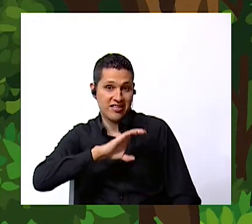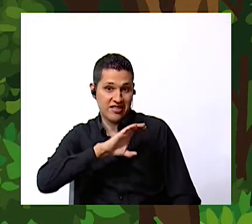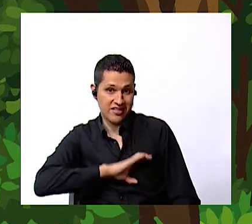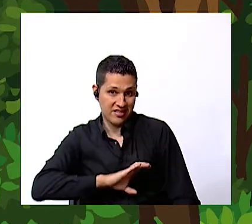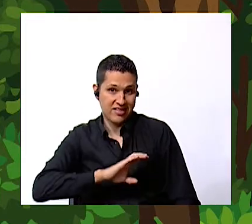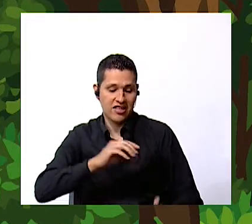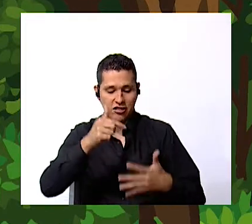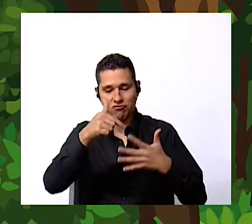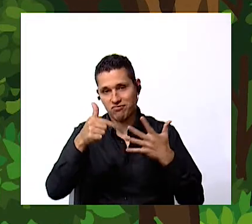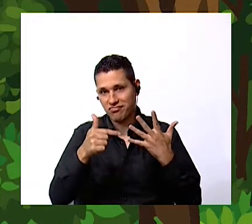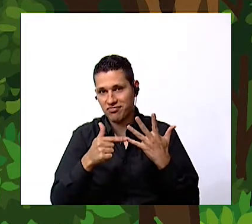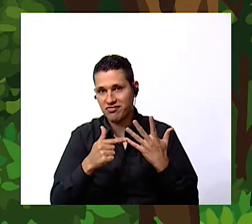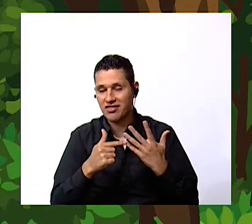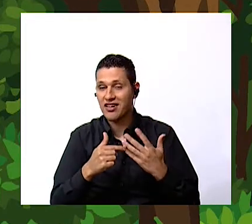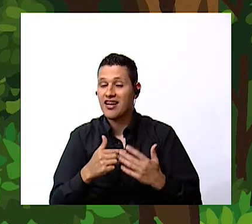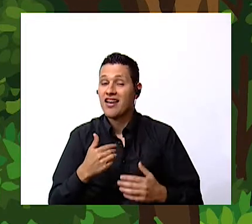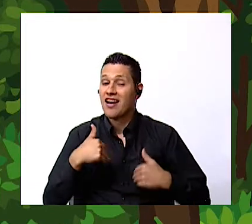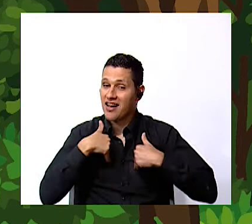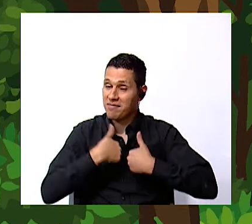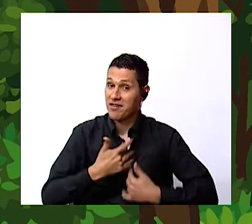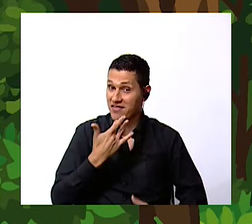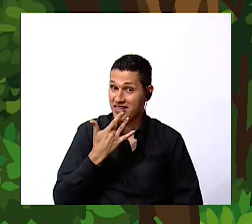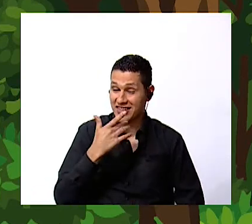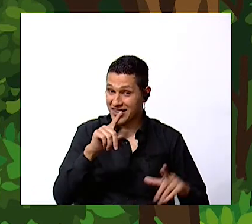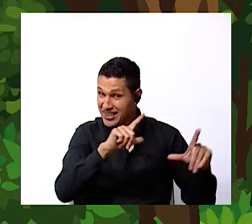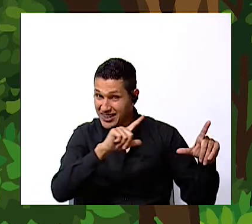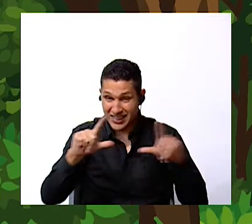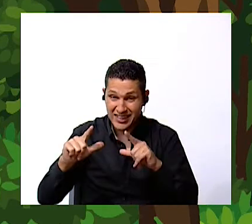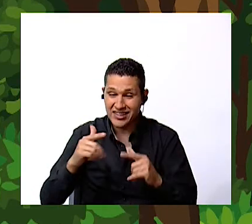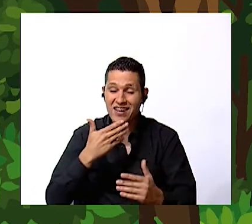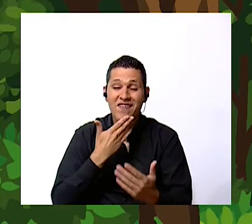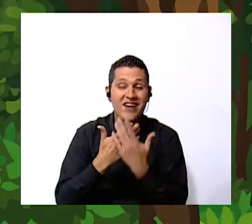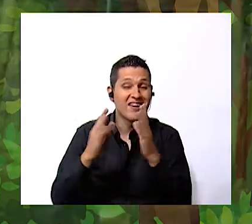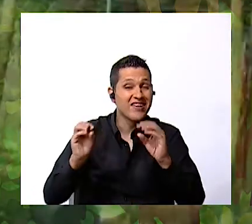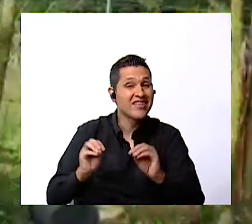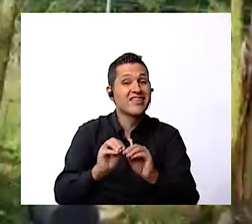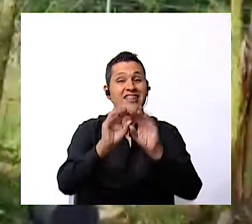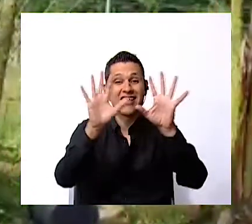favorite animal ready good morning juan pablo